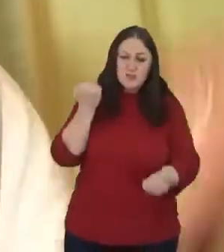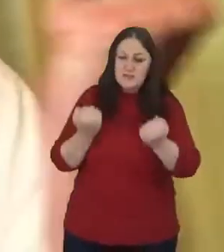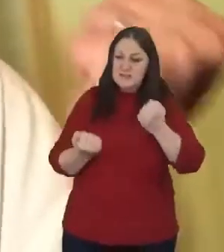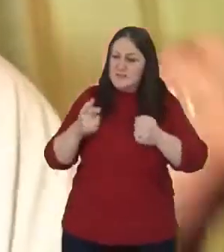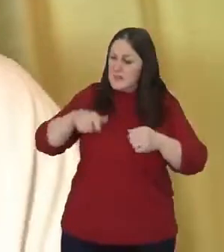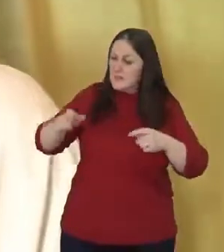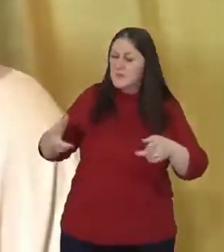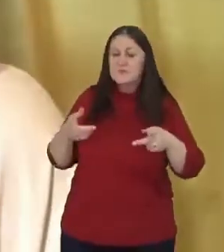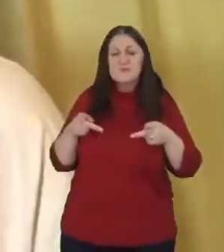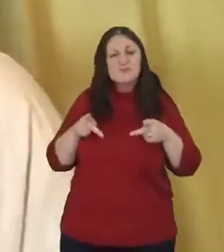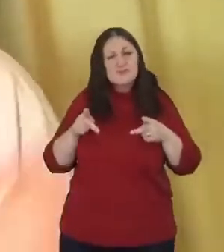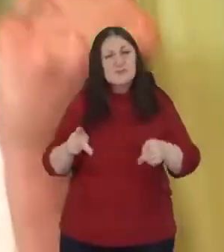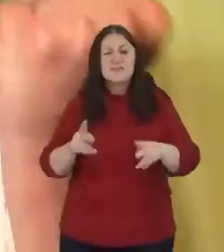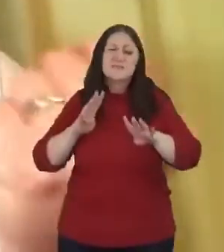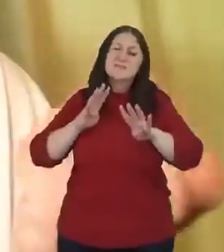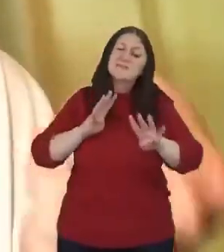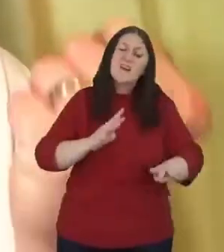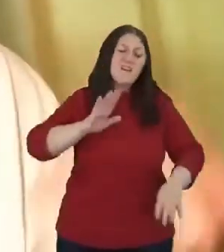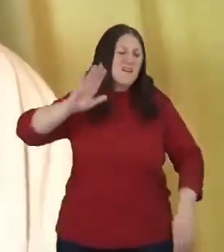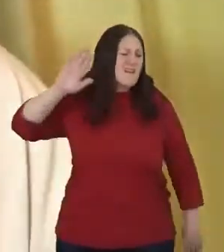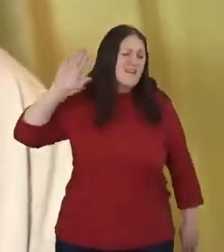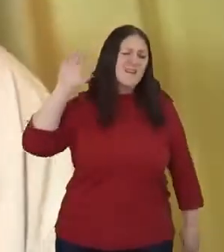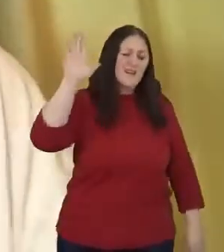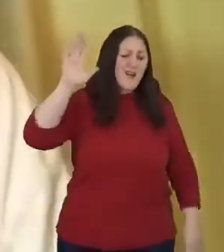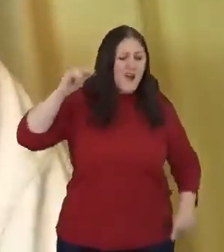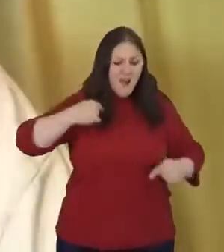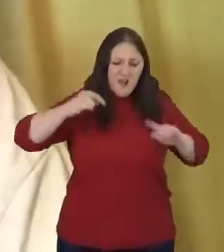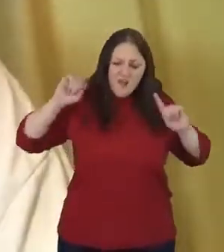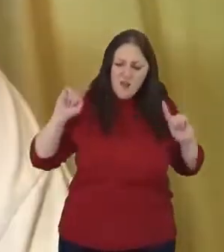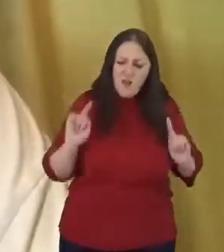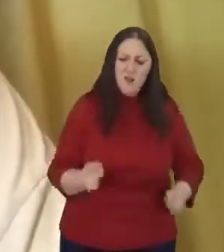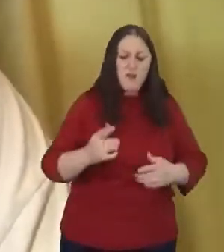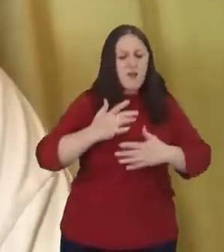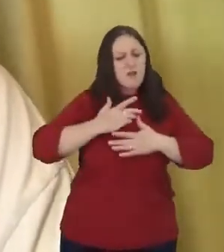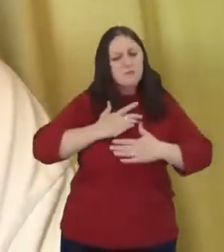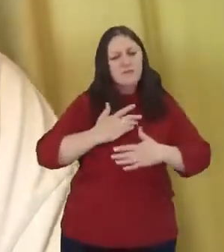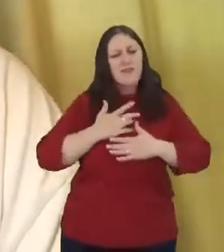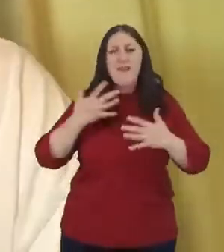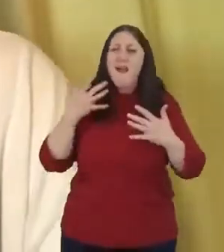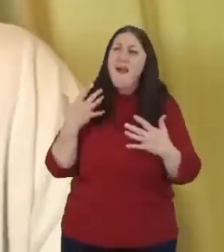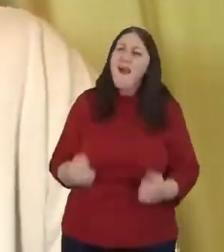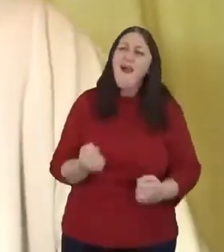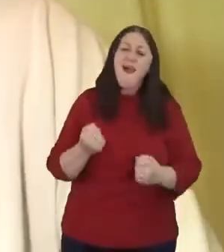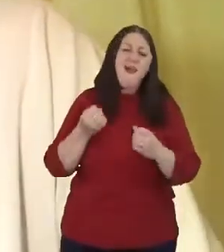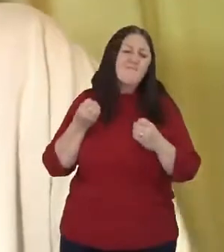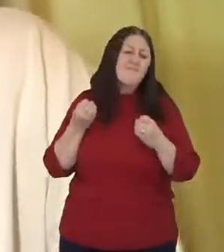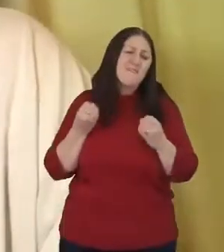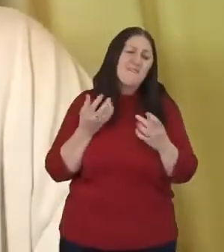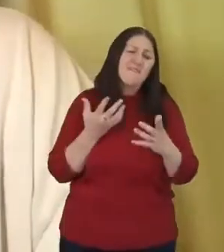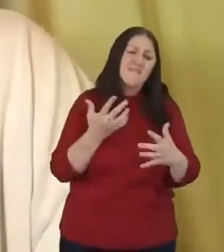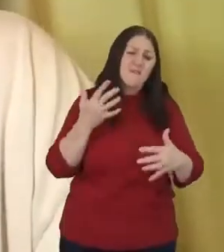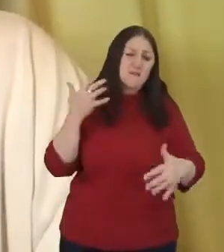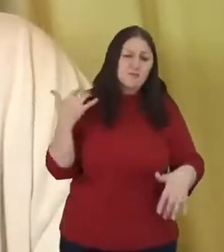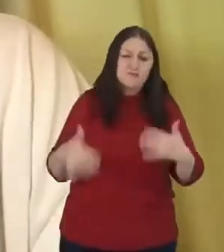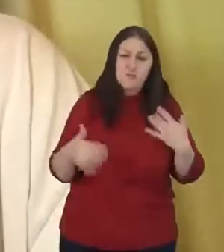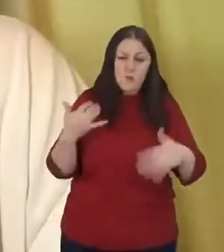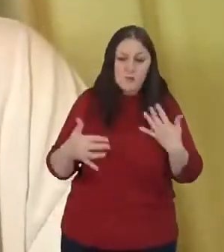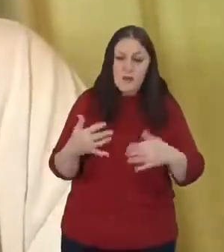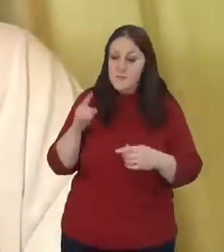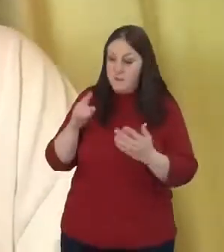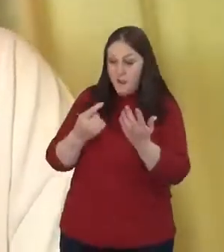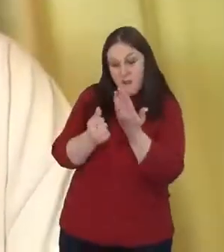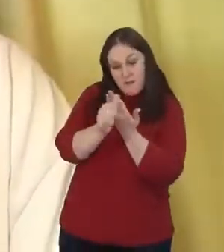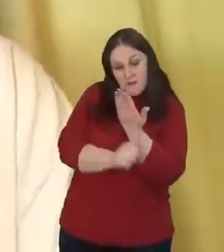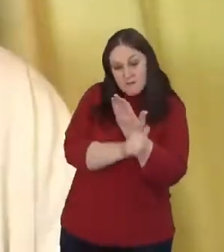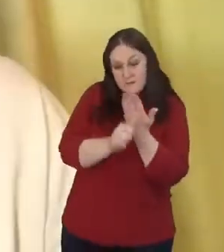I can't breathe. There is this groaning. But it's a beautiful image that Romans gives because